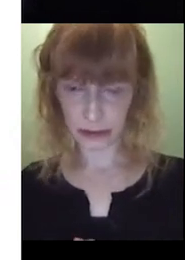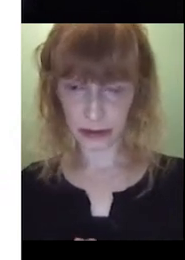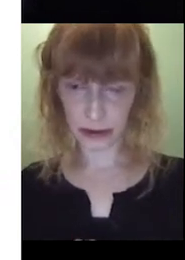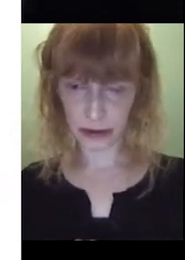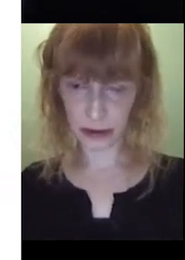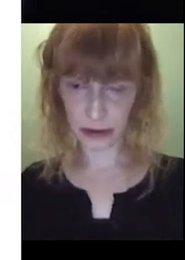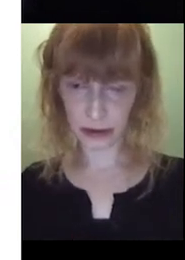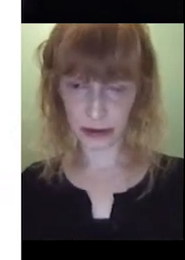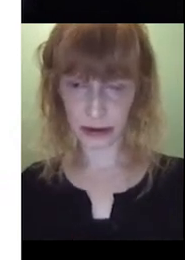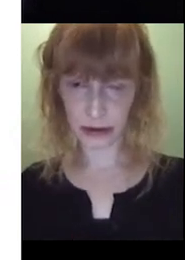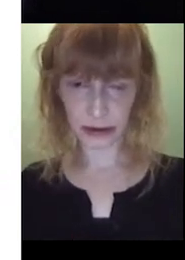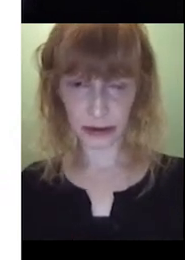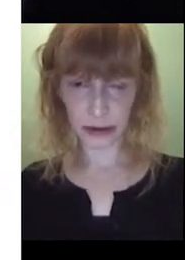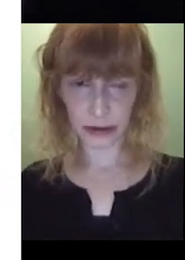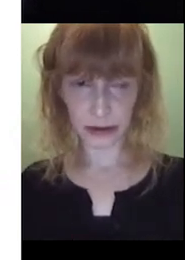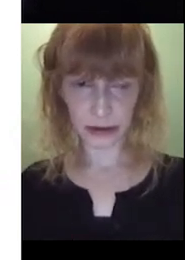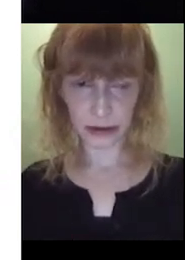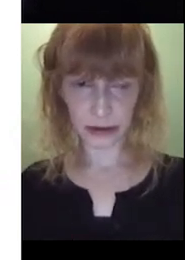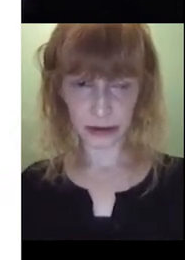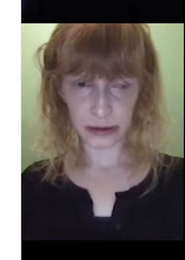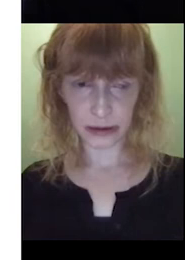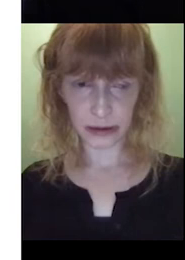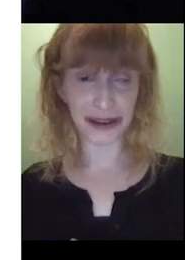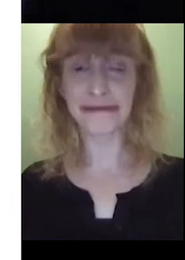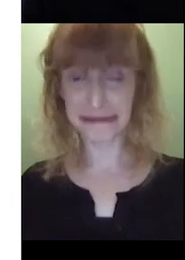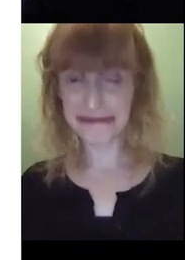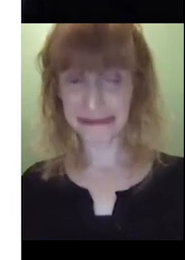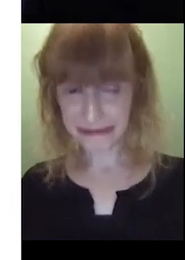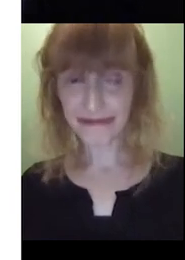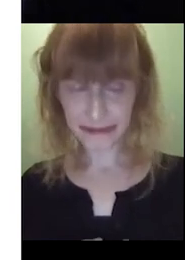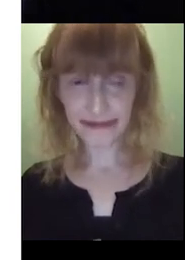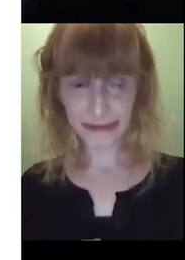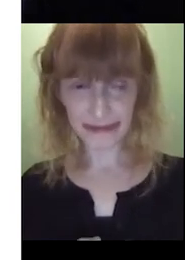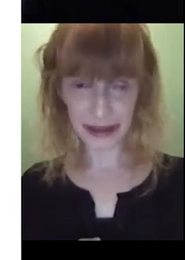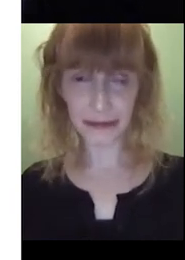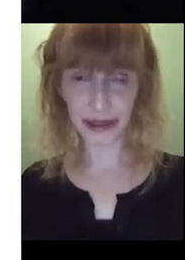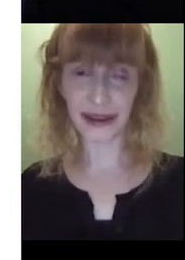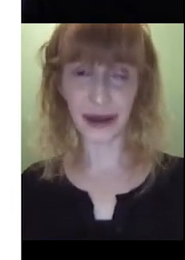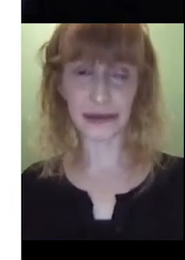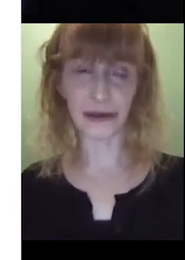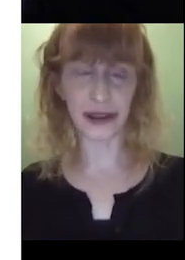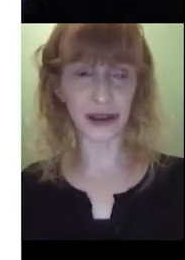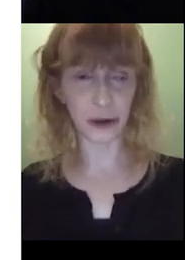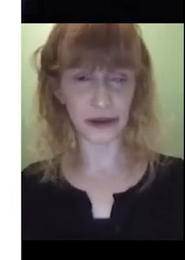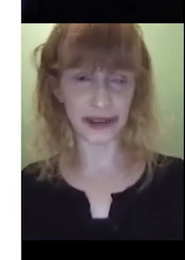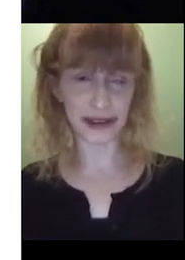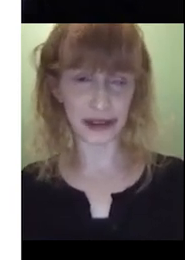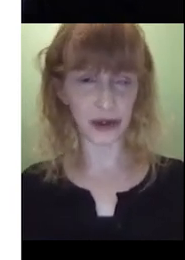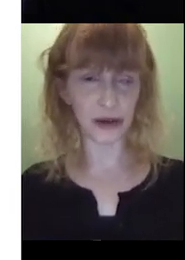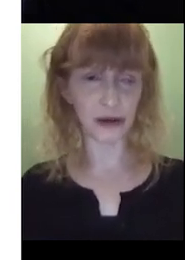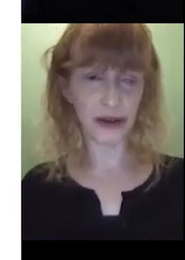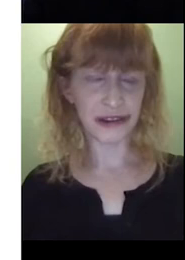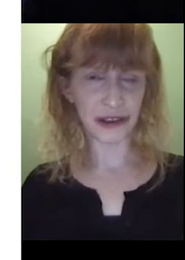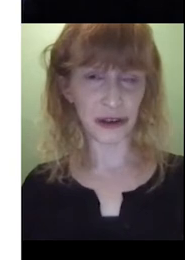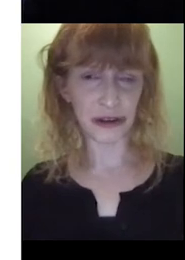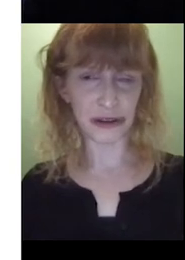Joanne? You might say something, Mum has eaten. Yeah. Spot hasn't yet. Yeah, absolutely. Yeah, I was thinking that